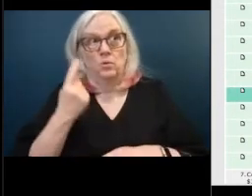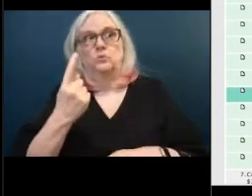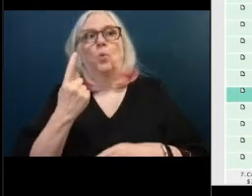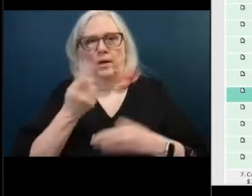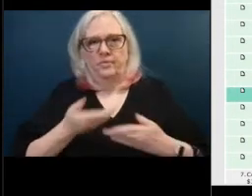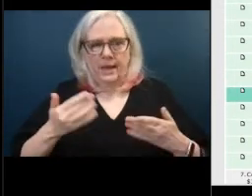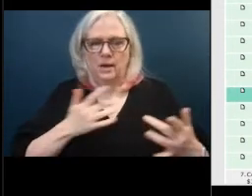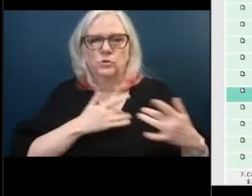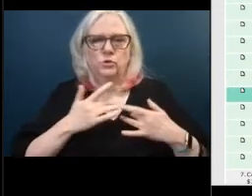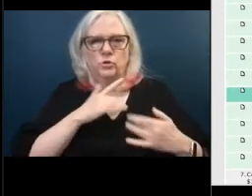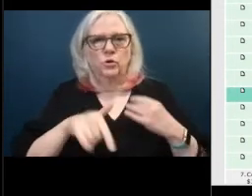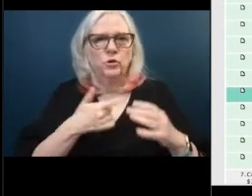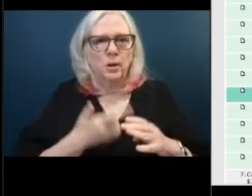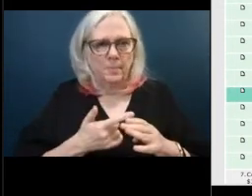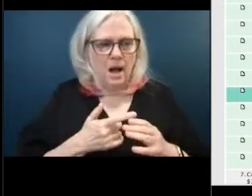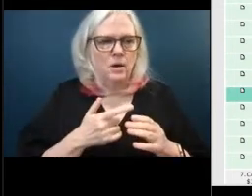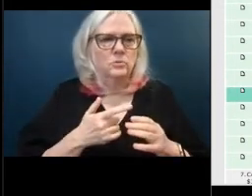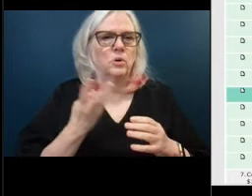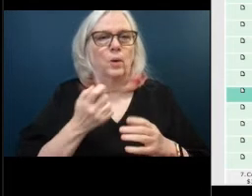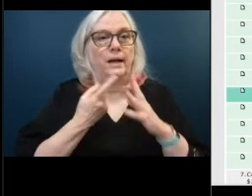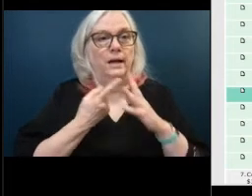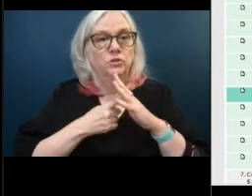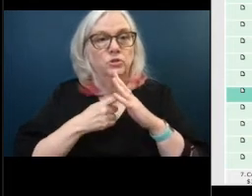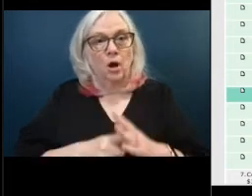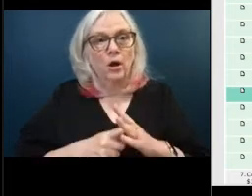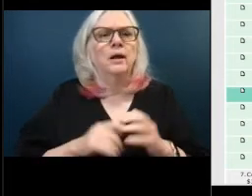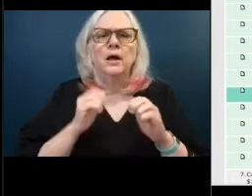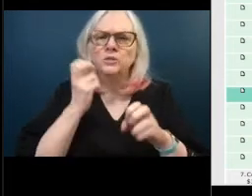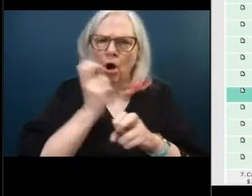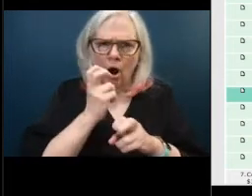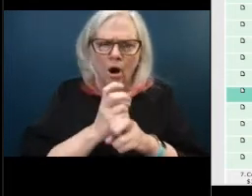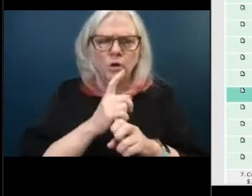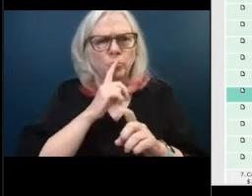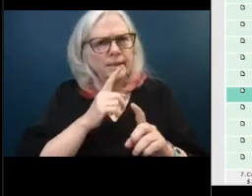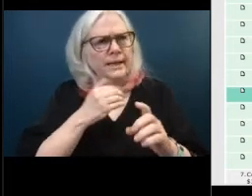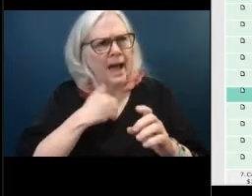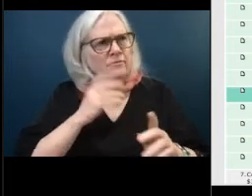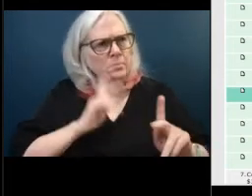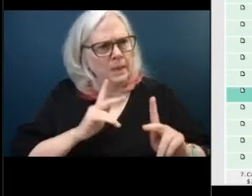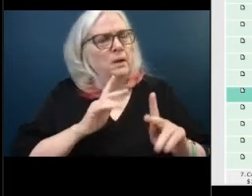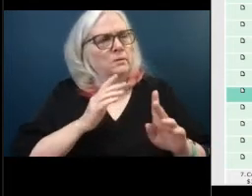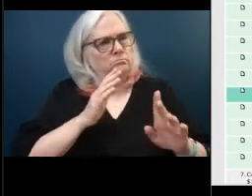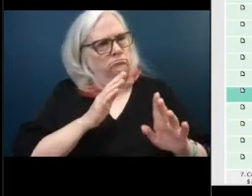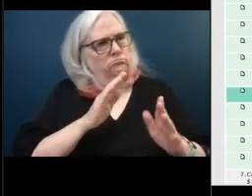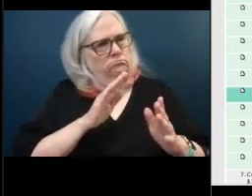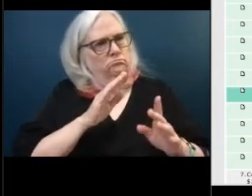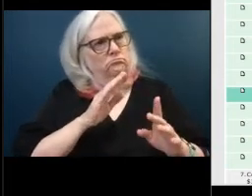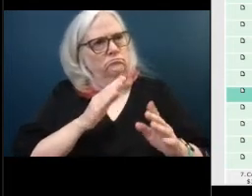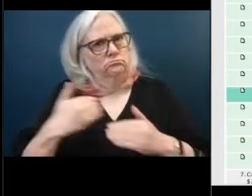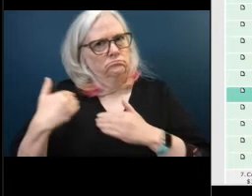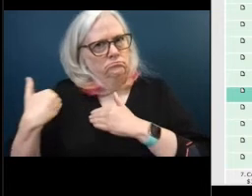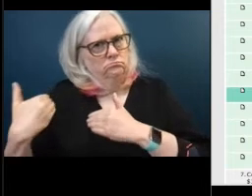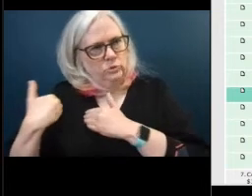is that it's very whole hard to hold people accountable when you don't have a adequate span of control of